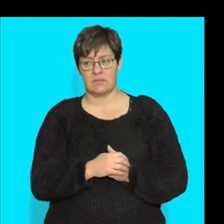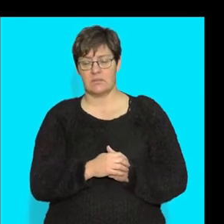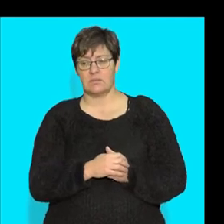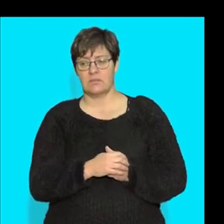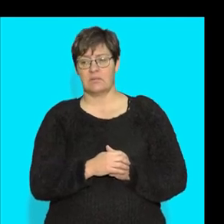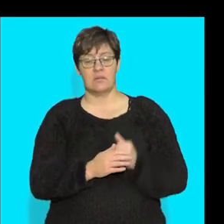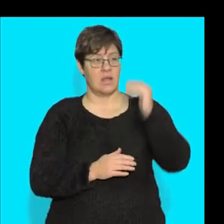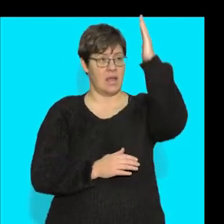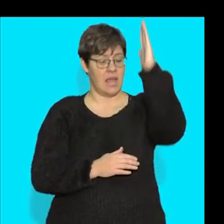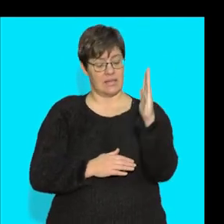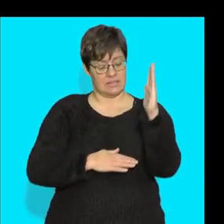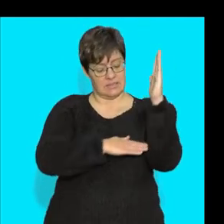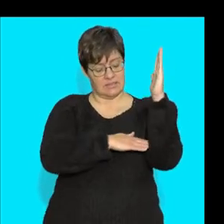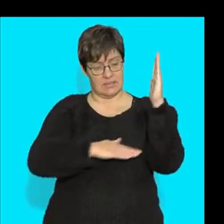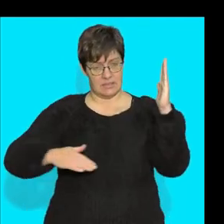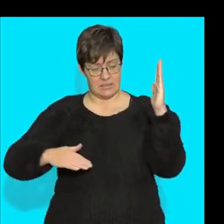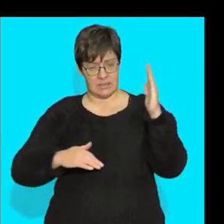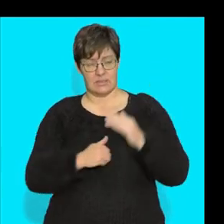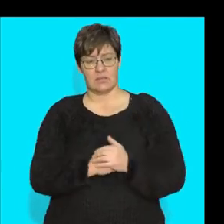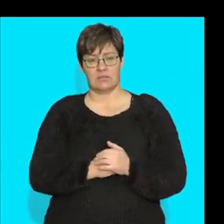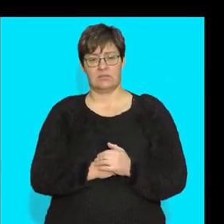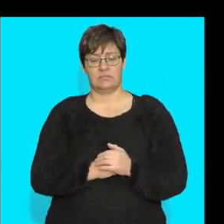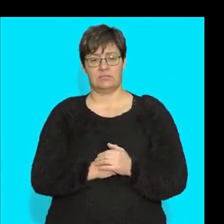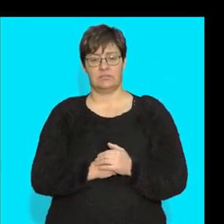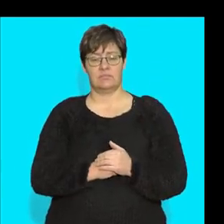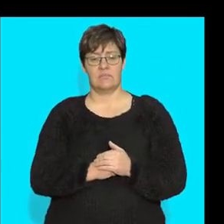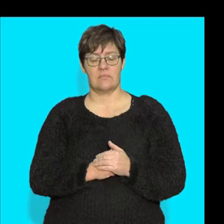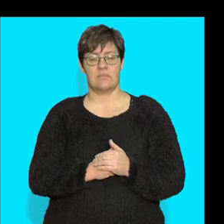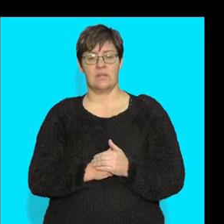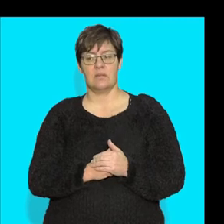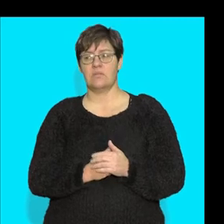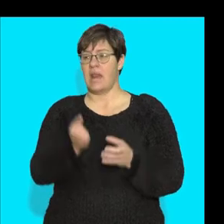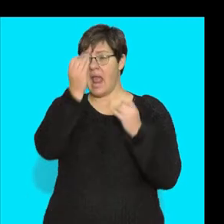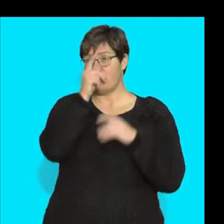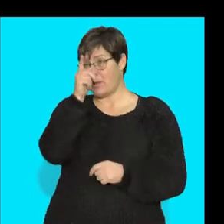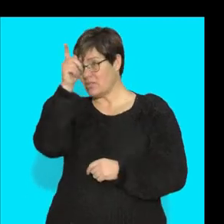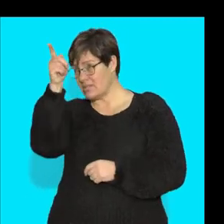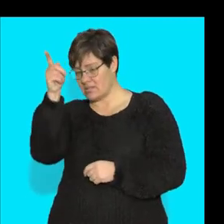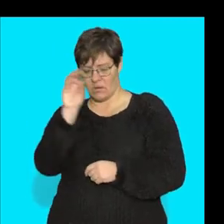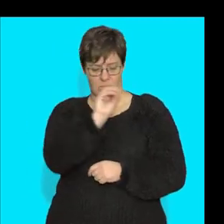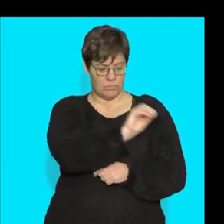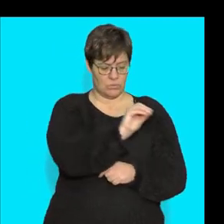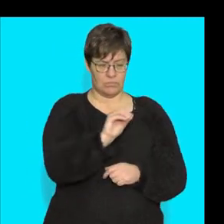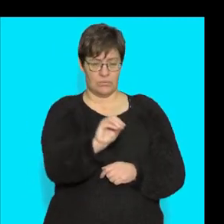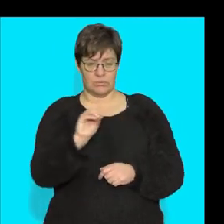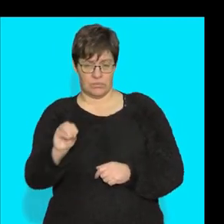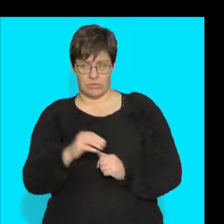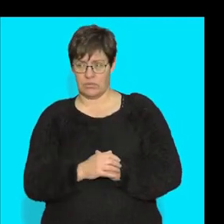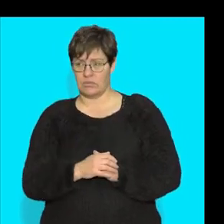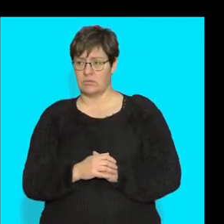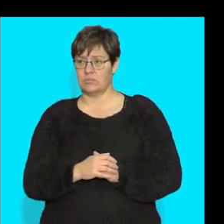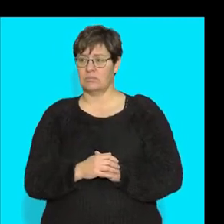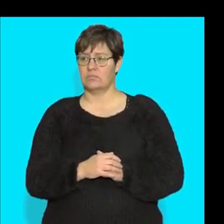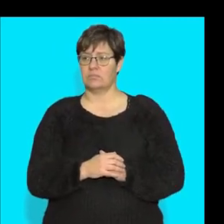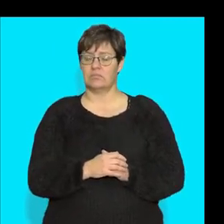draw our axes. As I see to you here, we can just use the information given to us. This is the